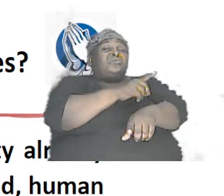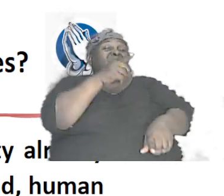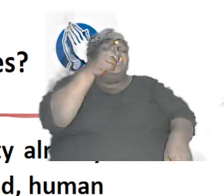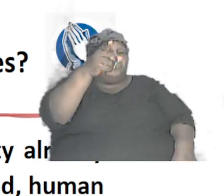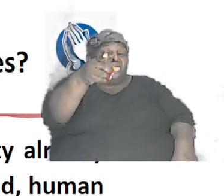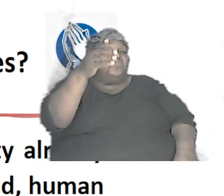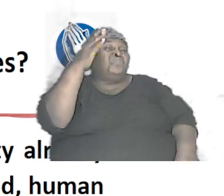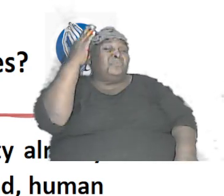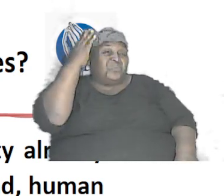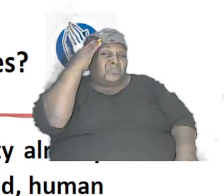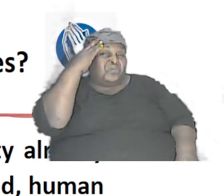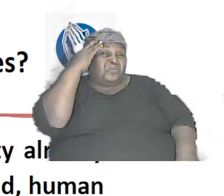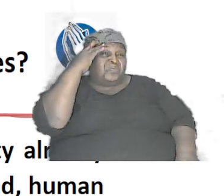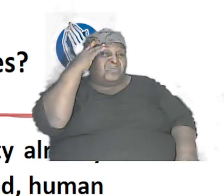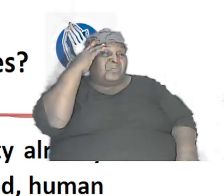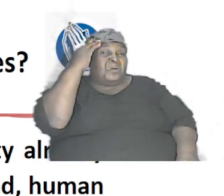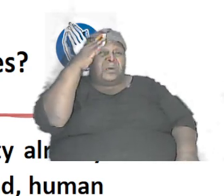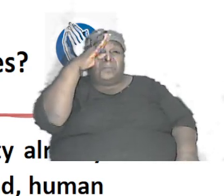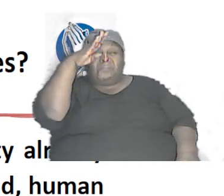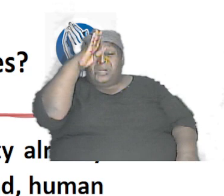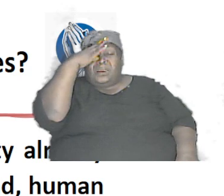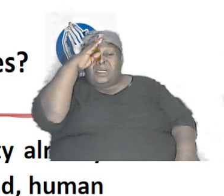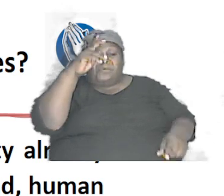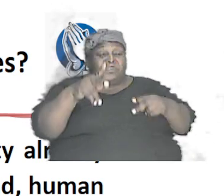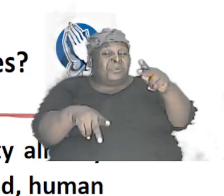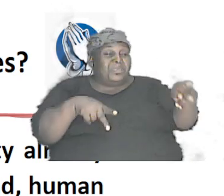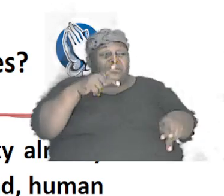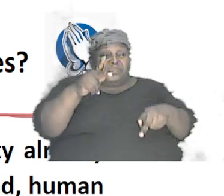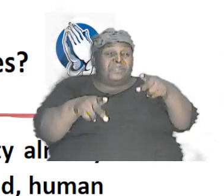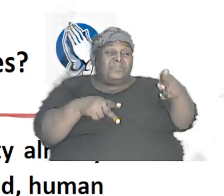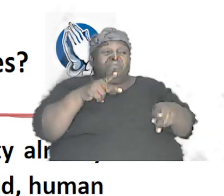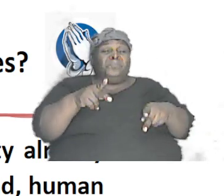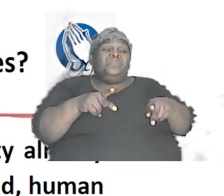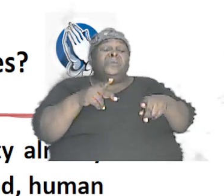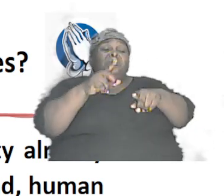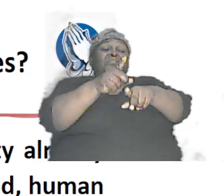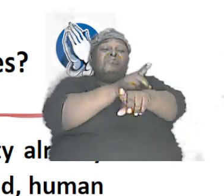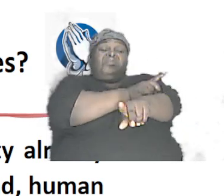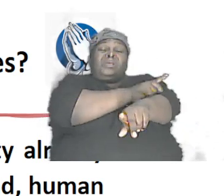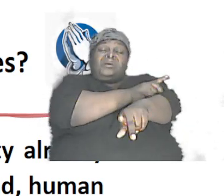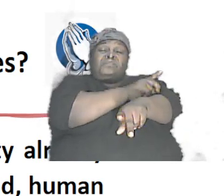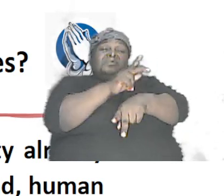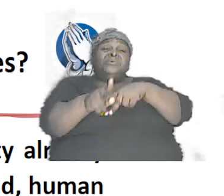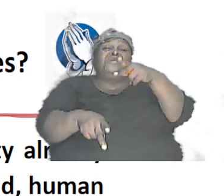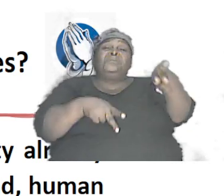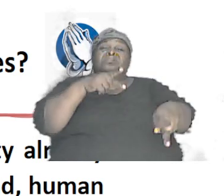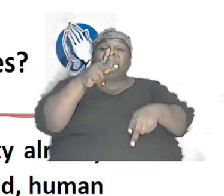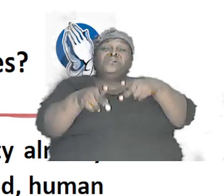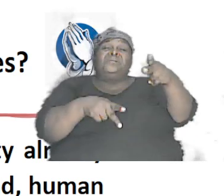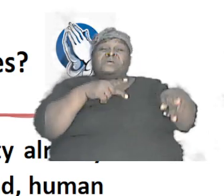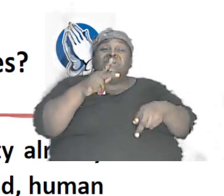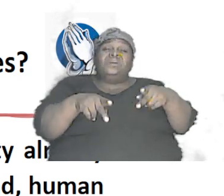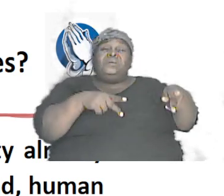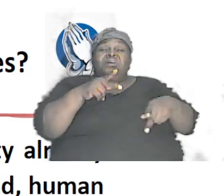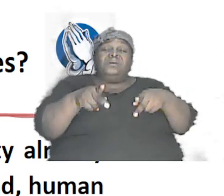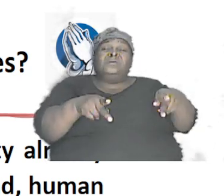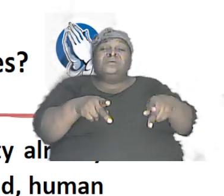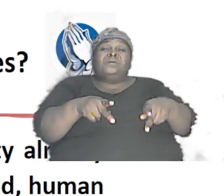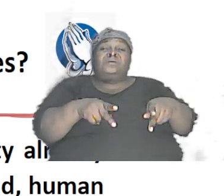and sisters that we have black people and I use the word black in quotation that are recipients